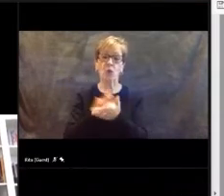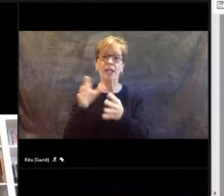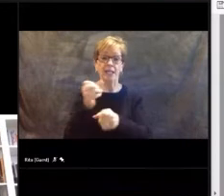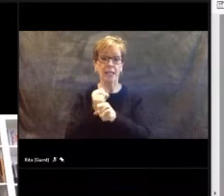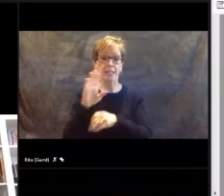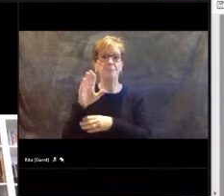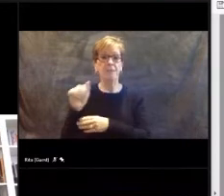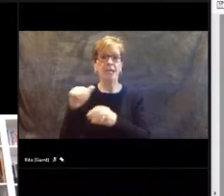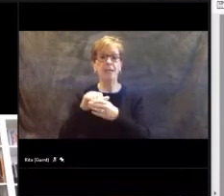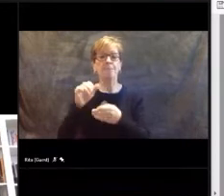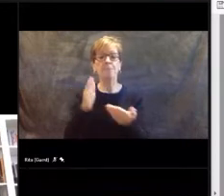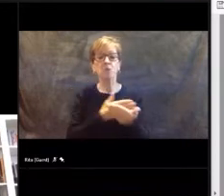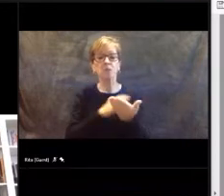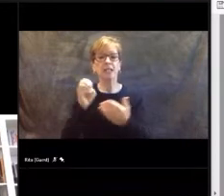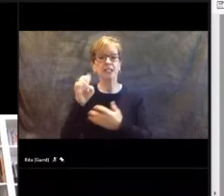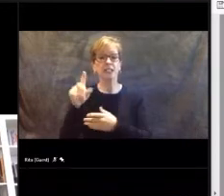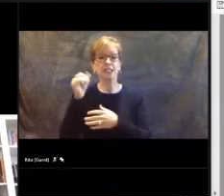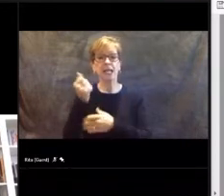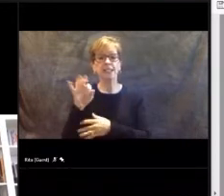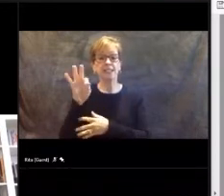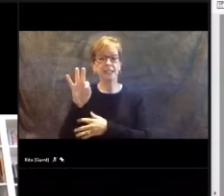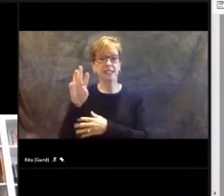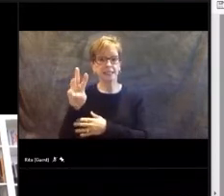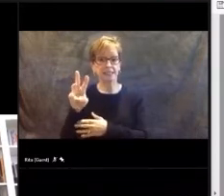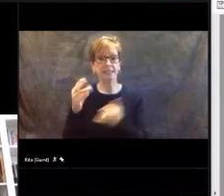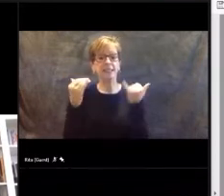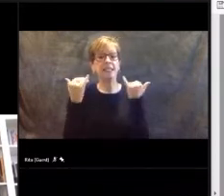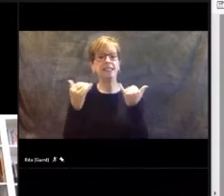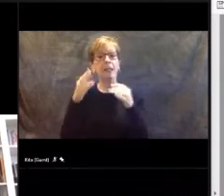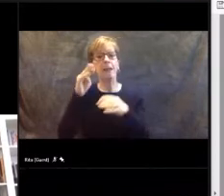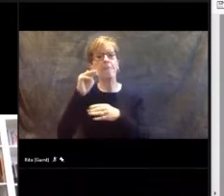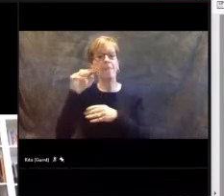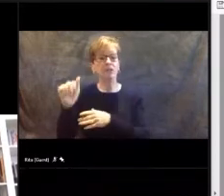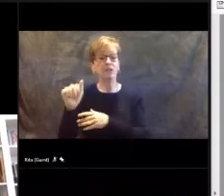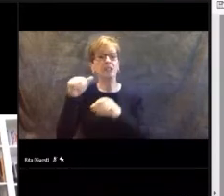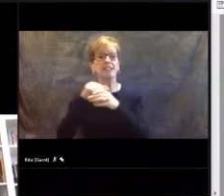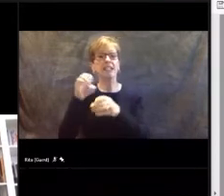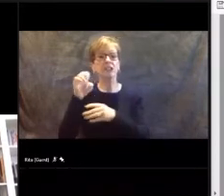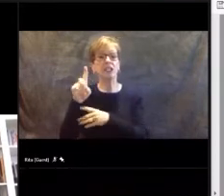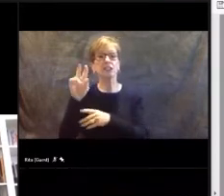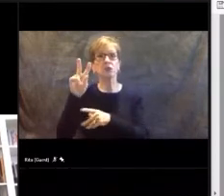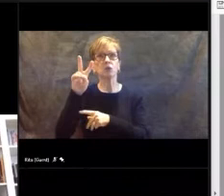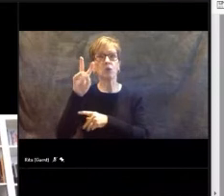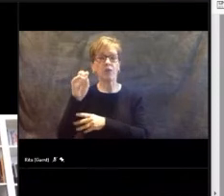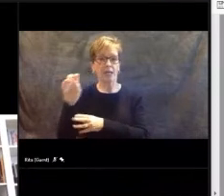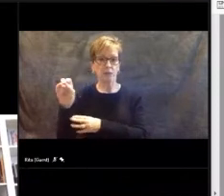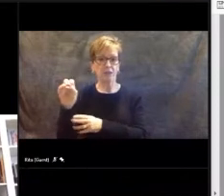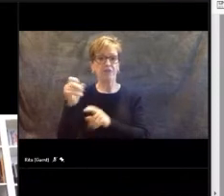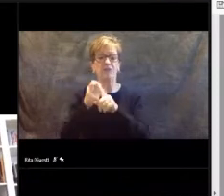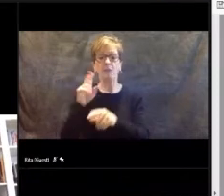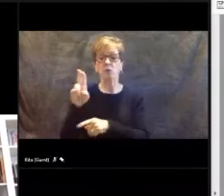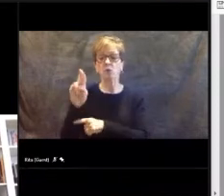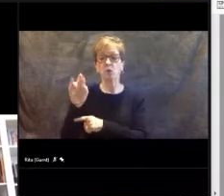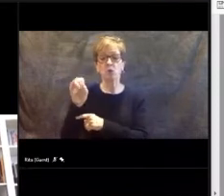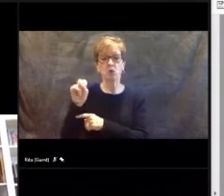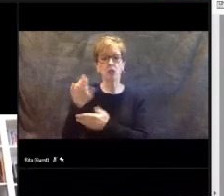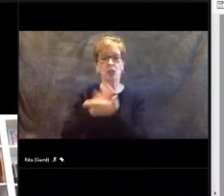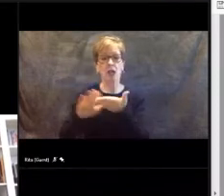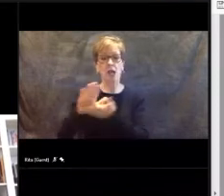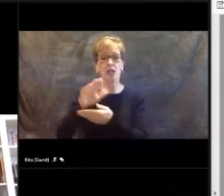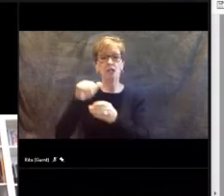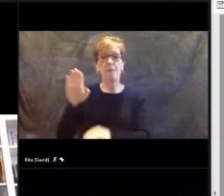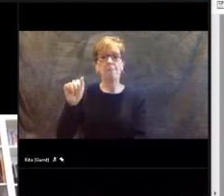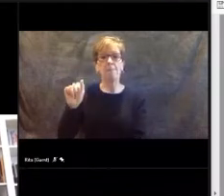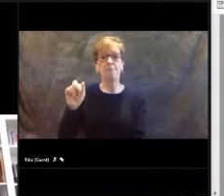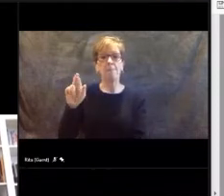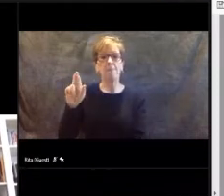Education in 1996 and his Master of Arts in Education in 2000 from Union College in Barberville, Kentucky. Eddie